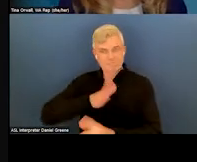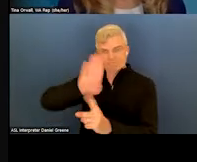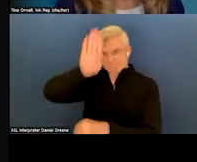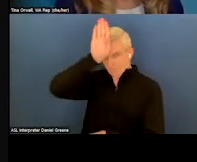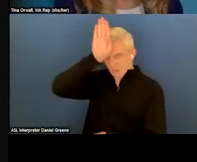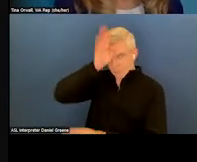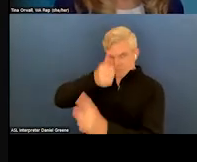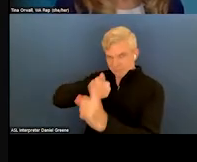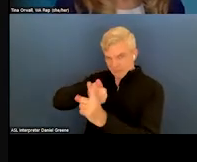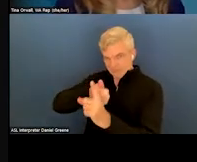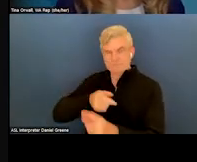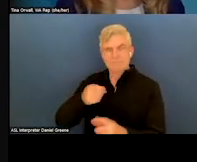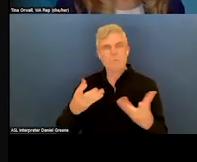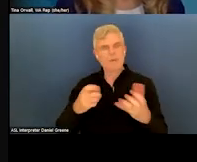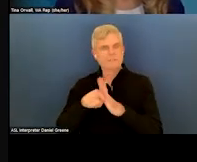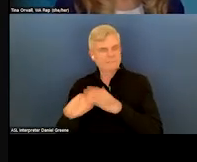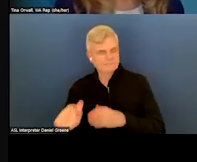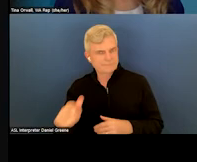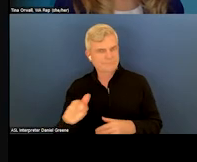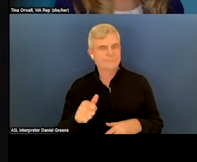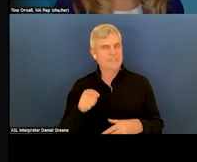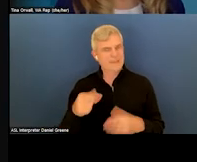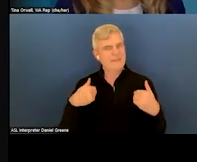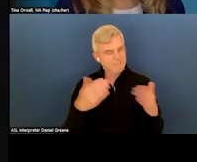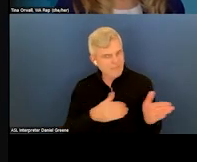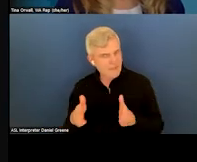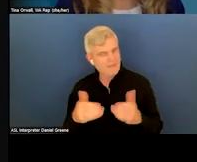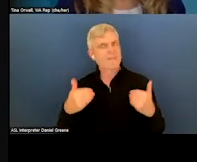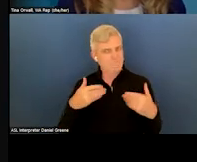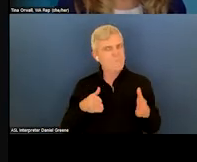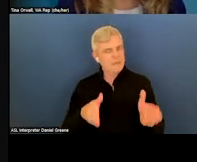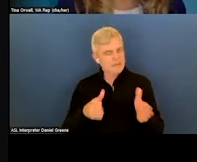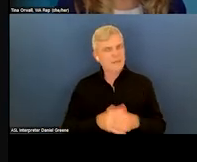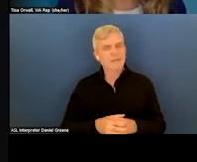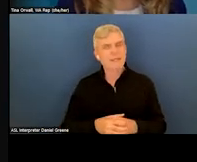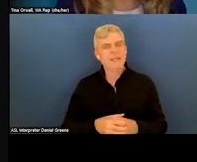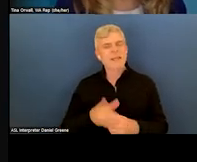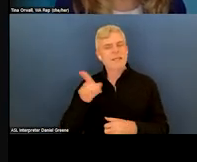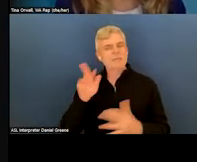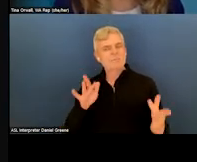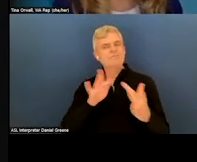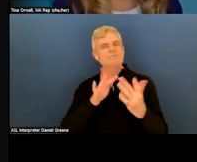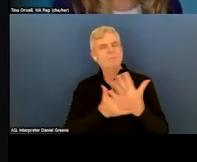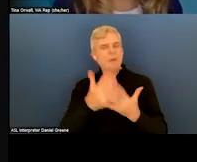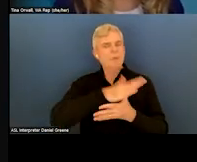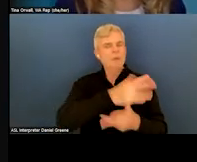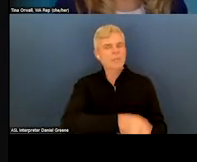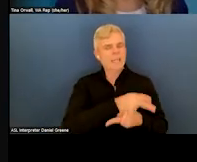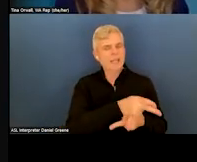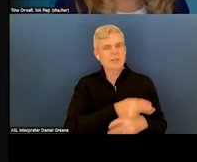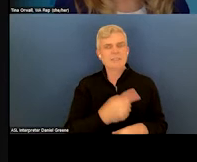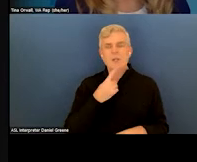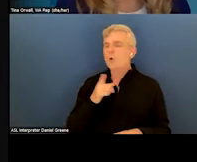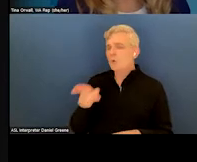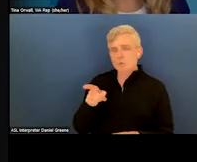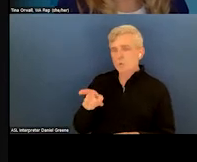And when he reached that, when I reached out to his health care provider, they said, well, you know, you don't have a primary care doctor. It's going to be four to six